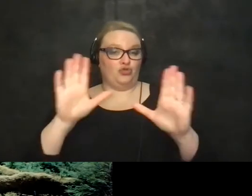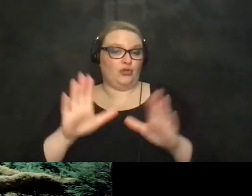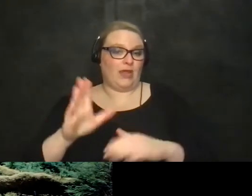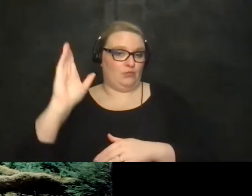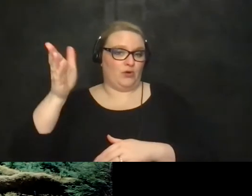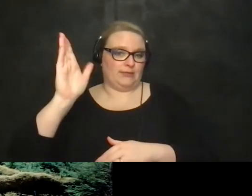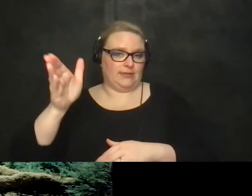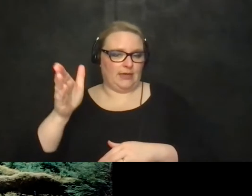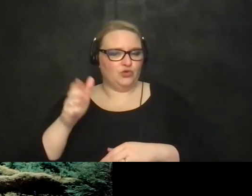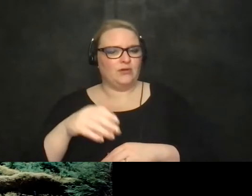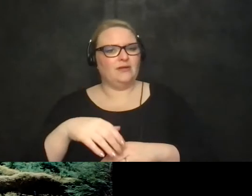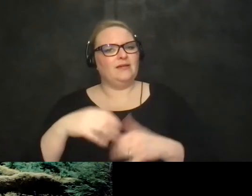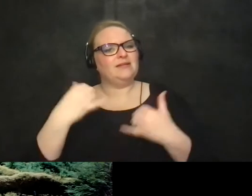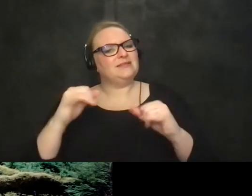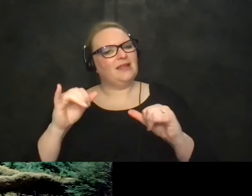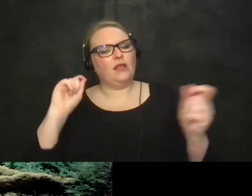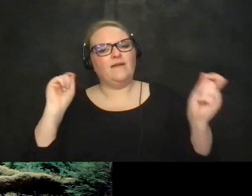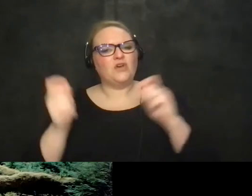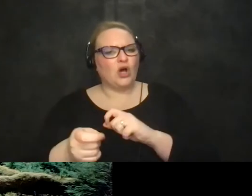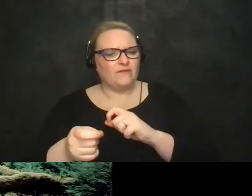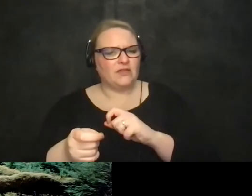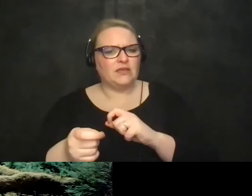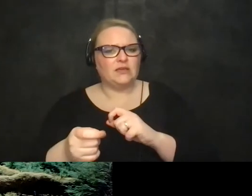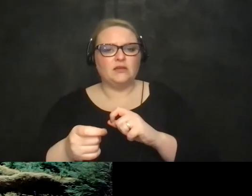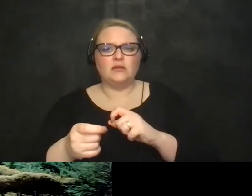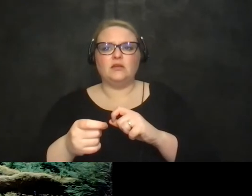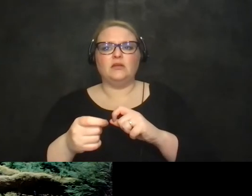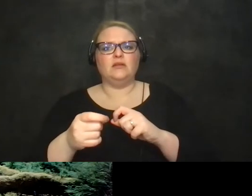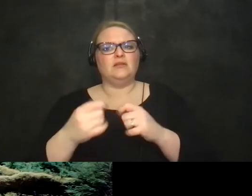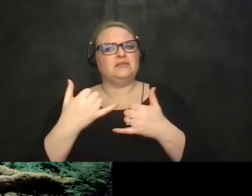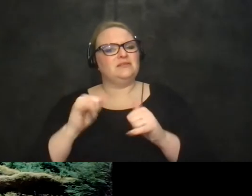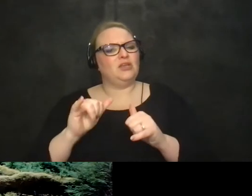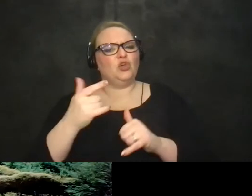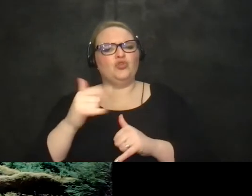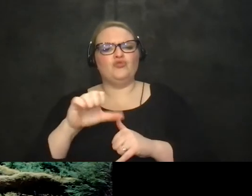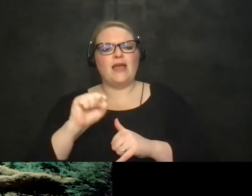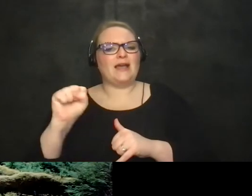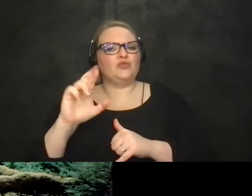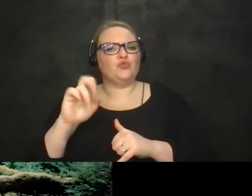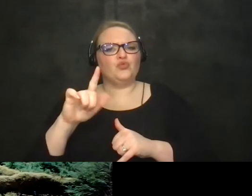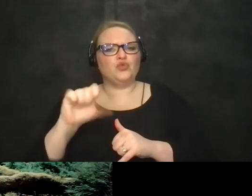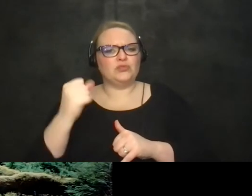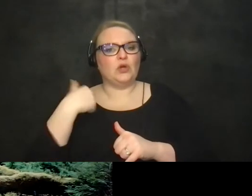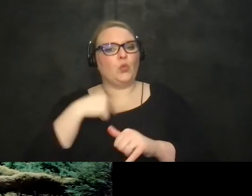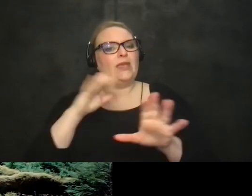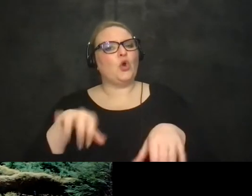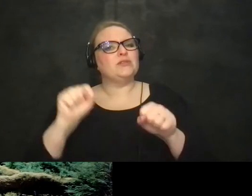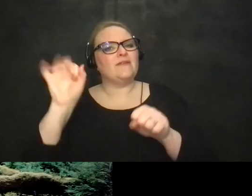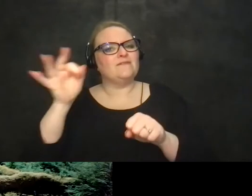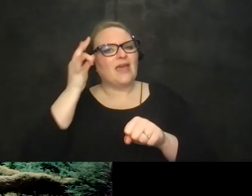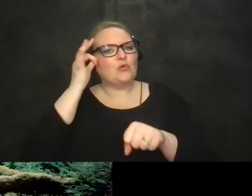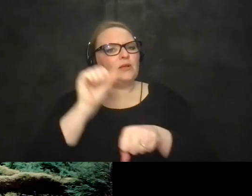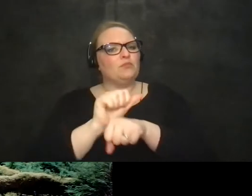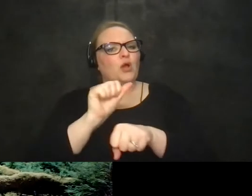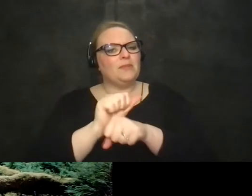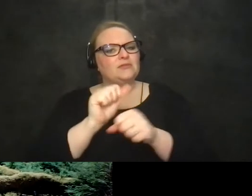that's still an evolving issue and it's still very grassroots like we host our own sort of it's called the federal employment strategy group we